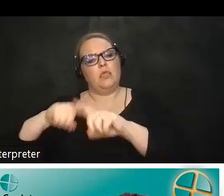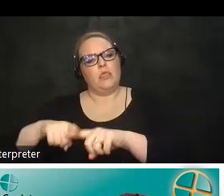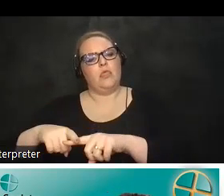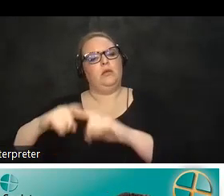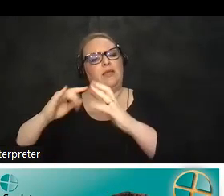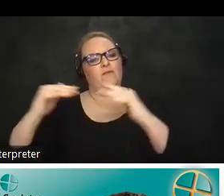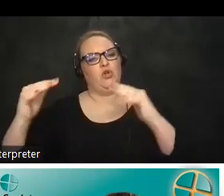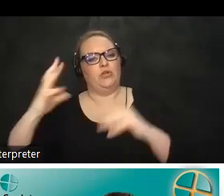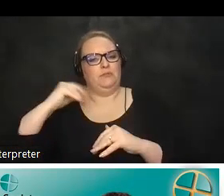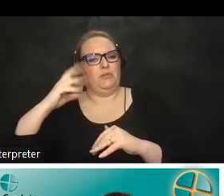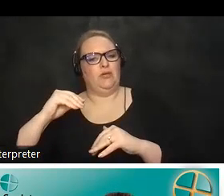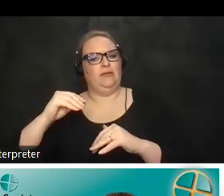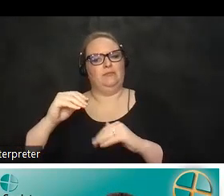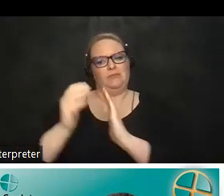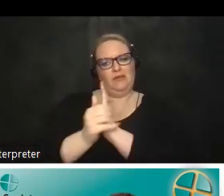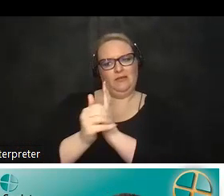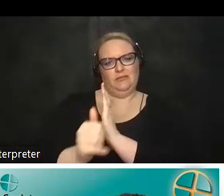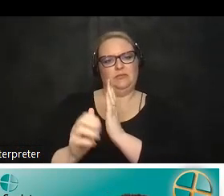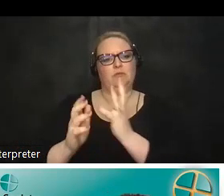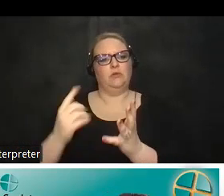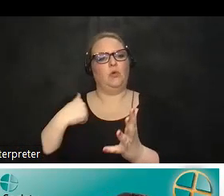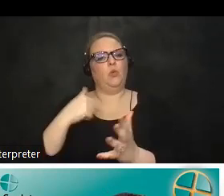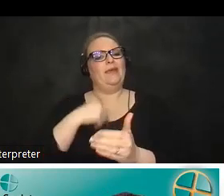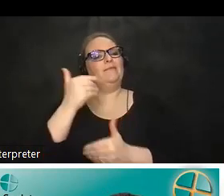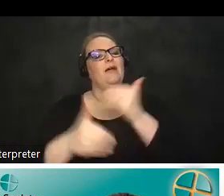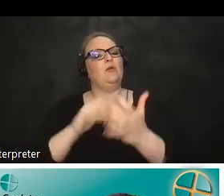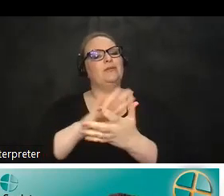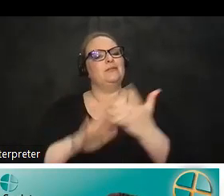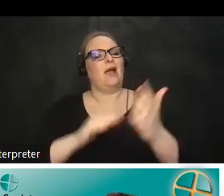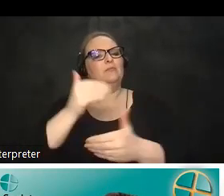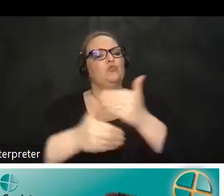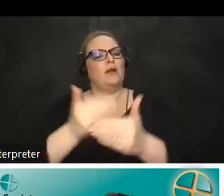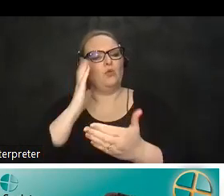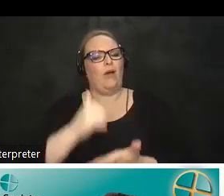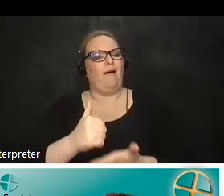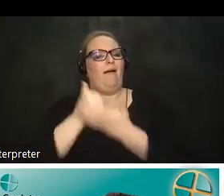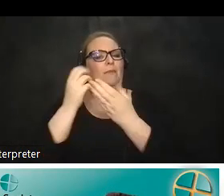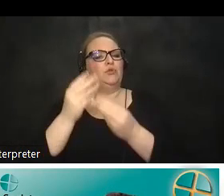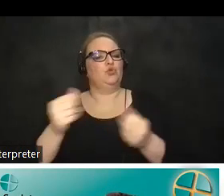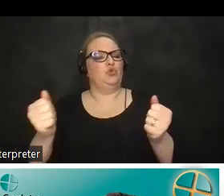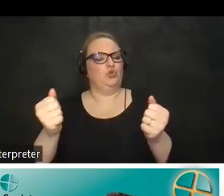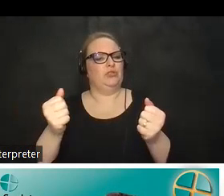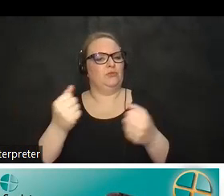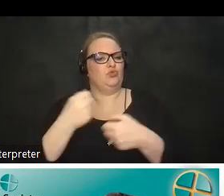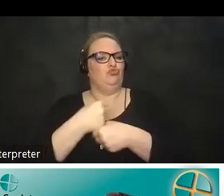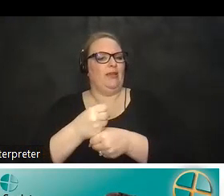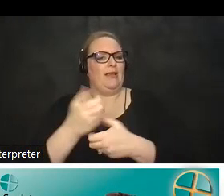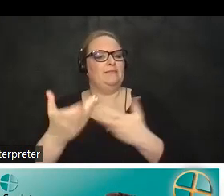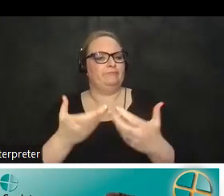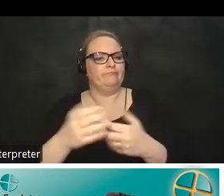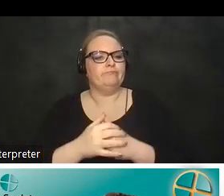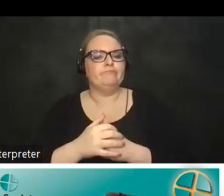so we follow what's called the design process to get to our solution next slide